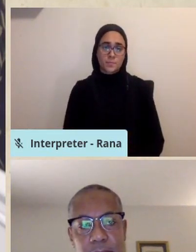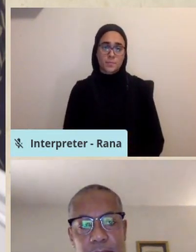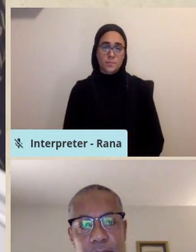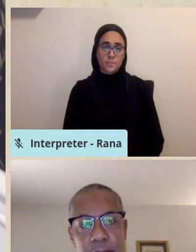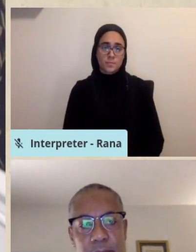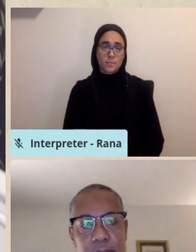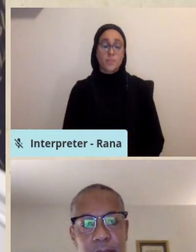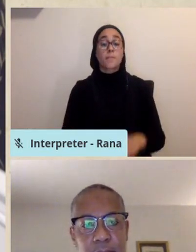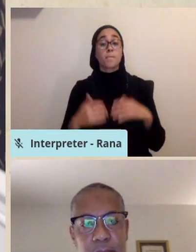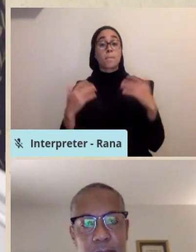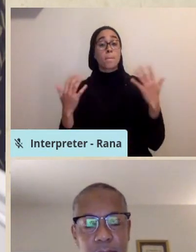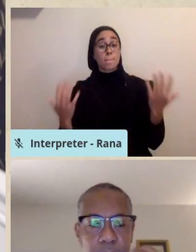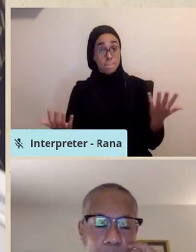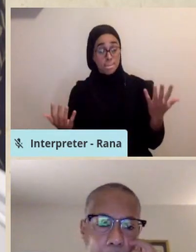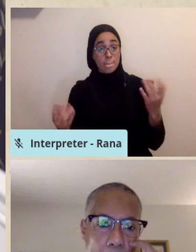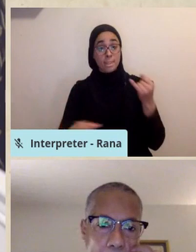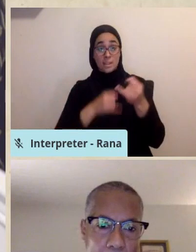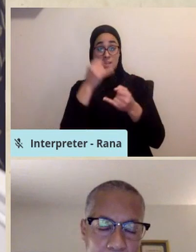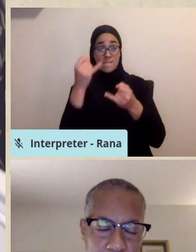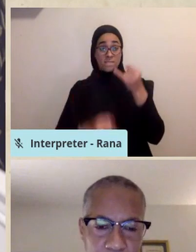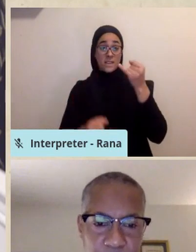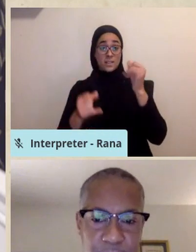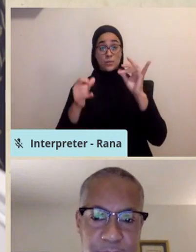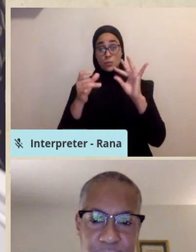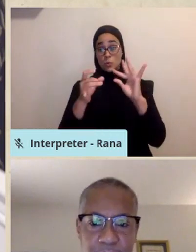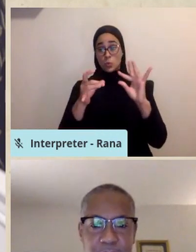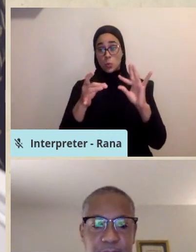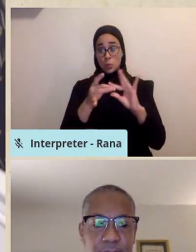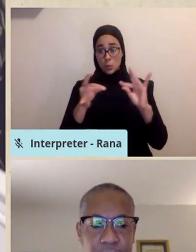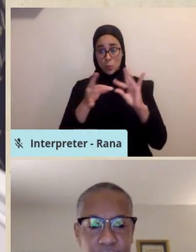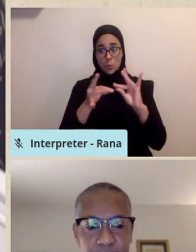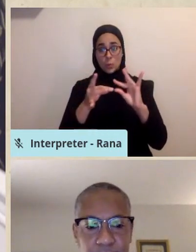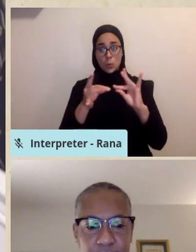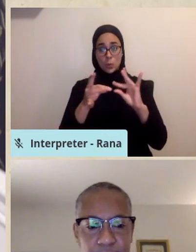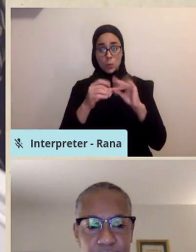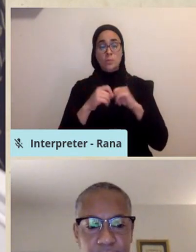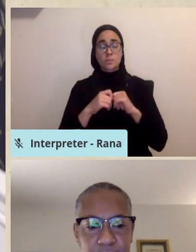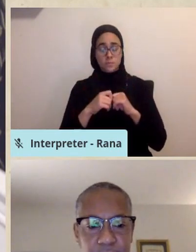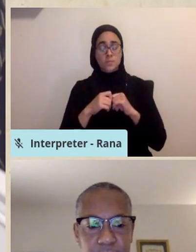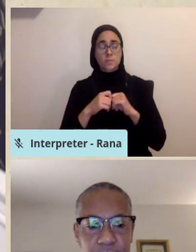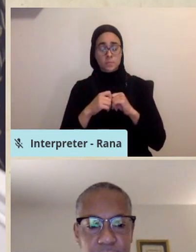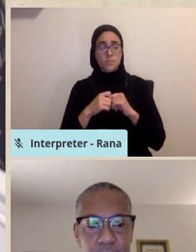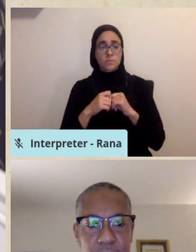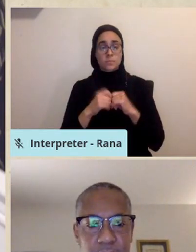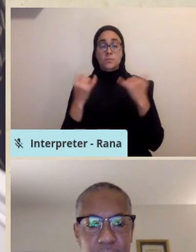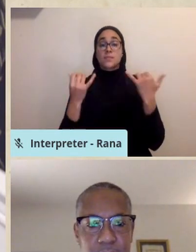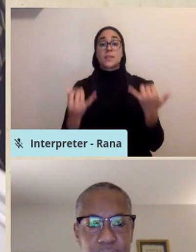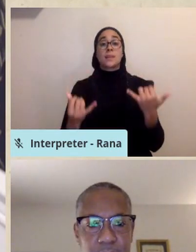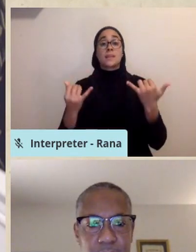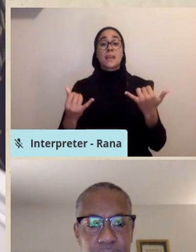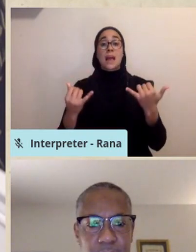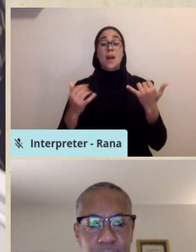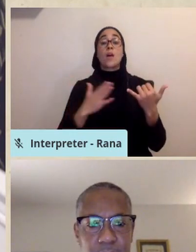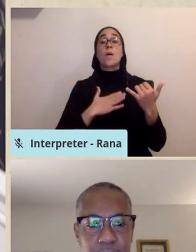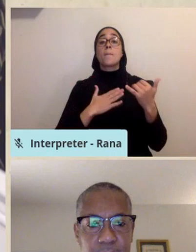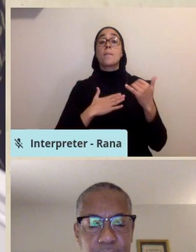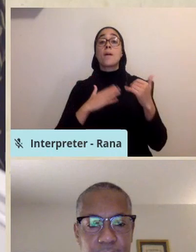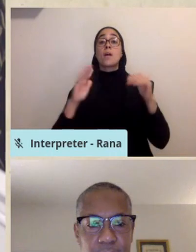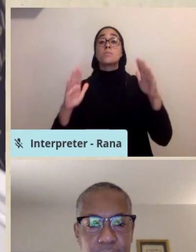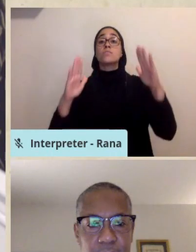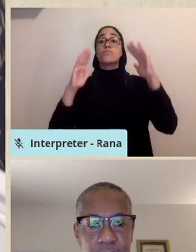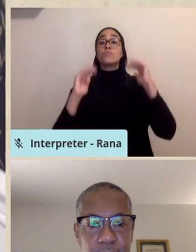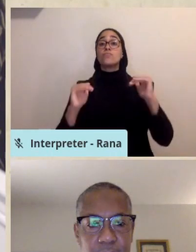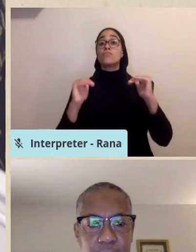And so as finally, as a final note, there's been an effort now, my next step is to see this